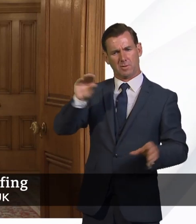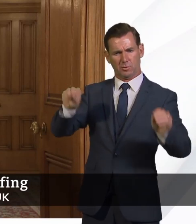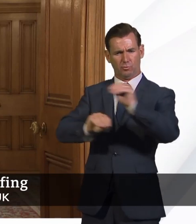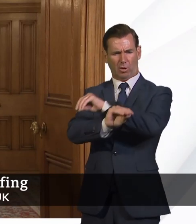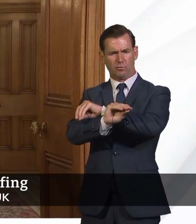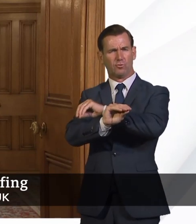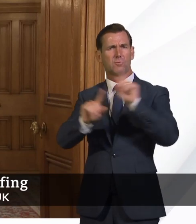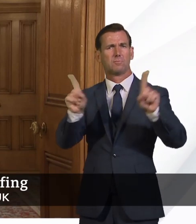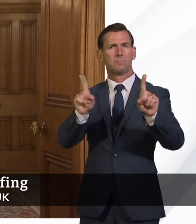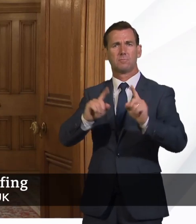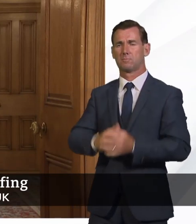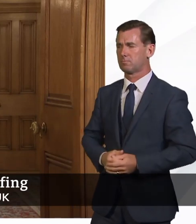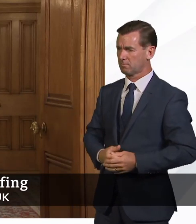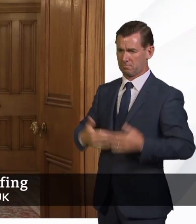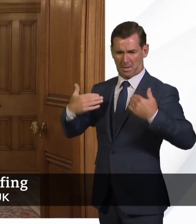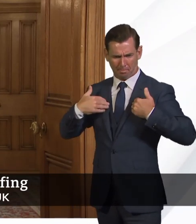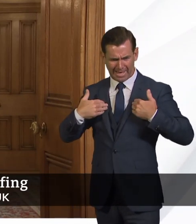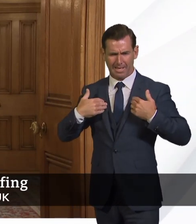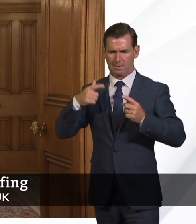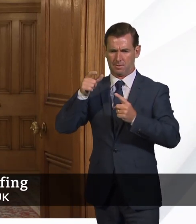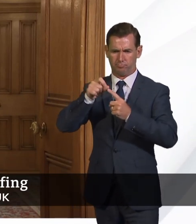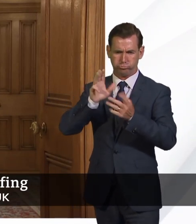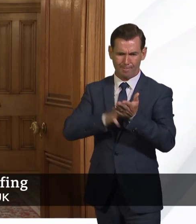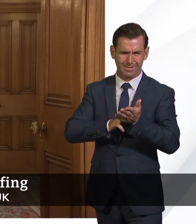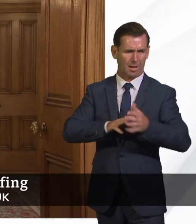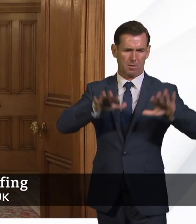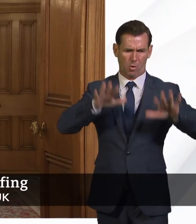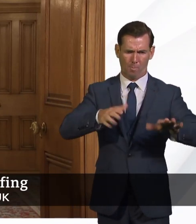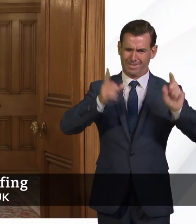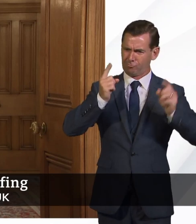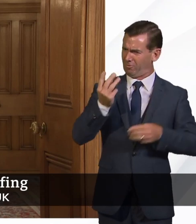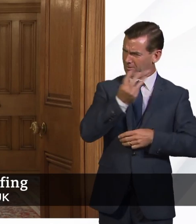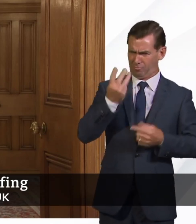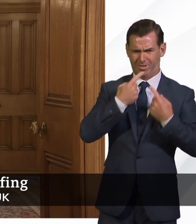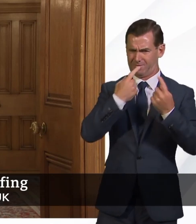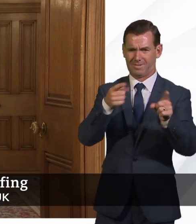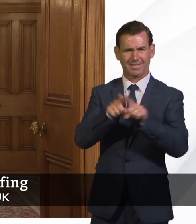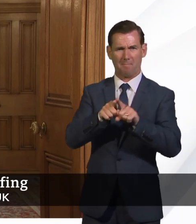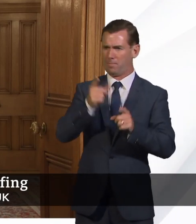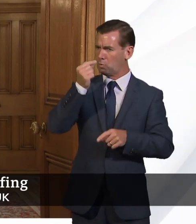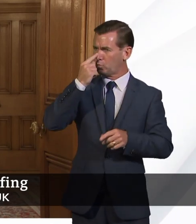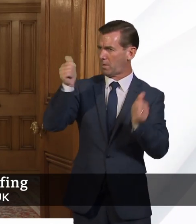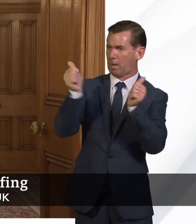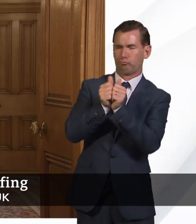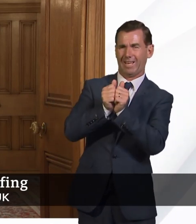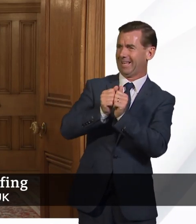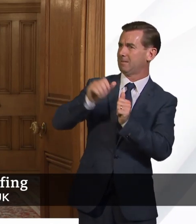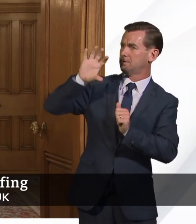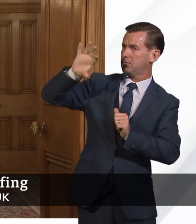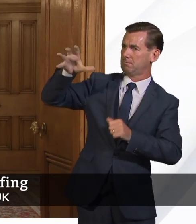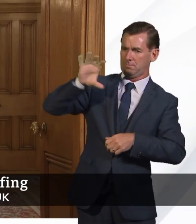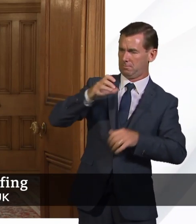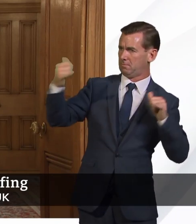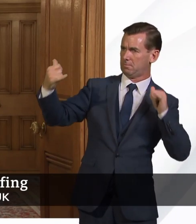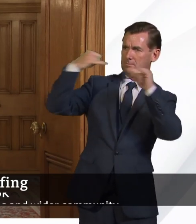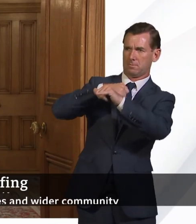Prime Minister said, the Home Secretary said, air bridges or travel corridors are certainly a potential way forward, and that can be supplemented by things like